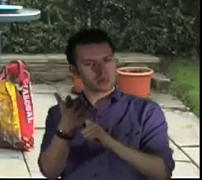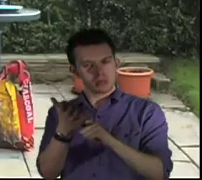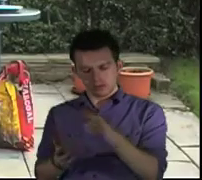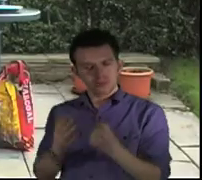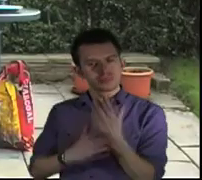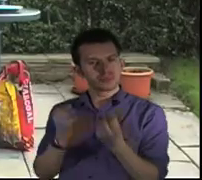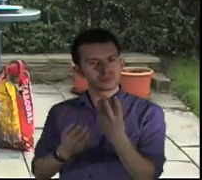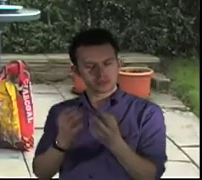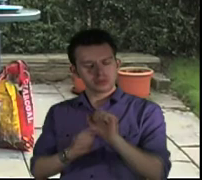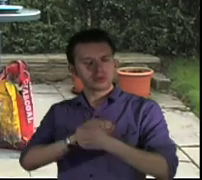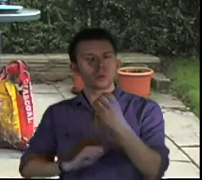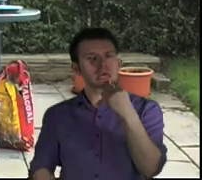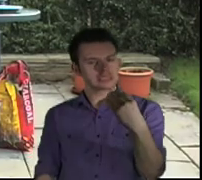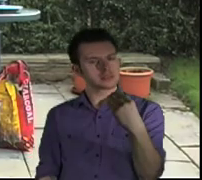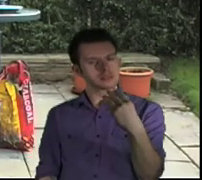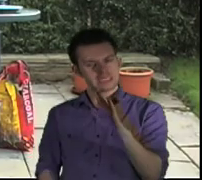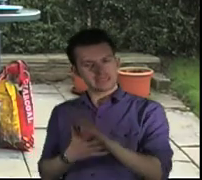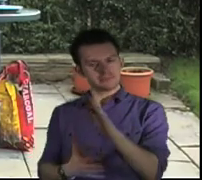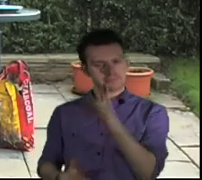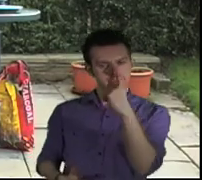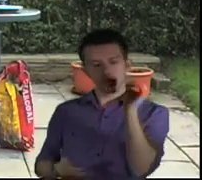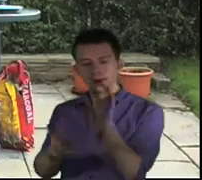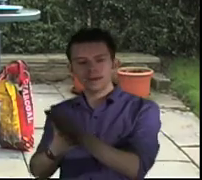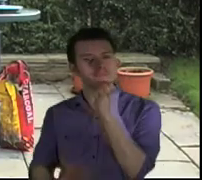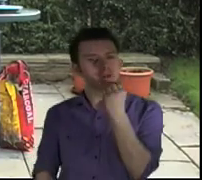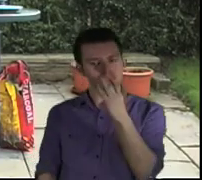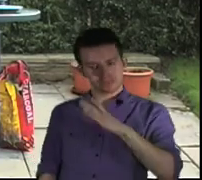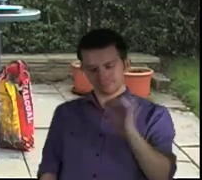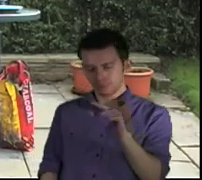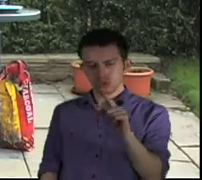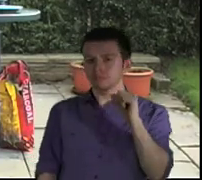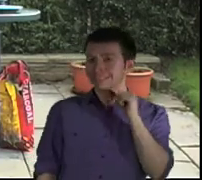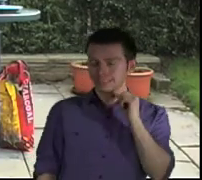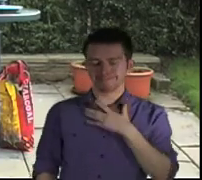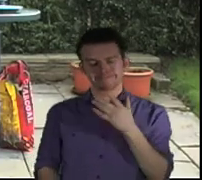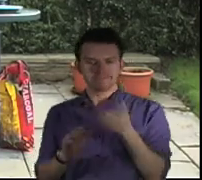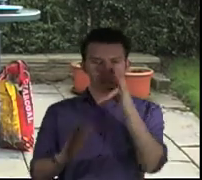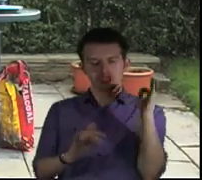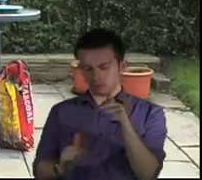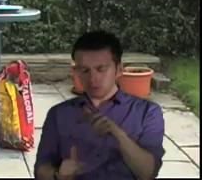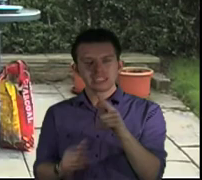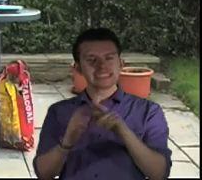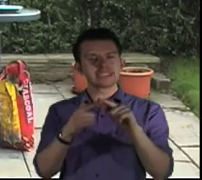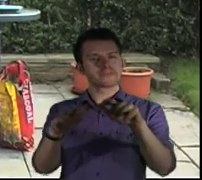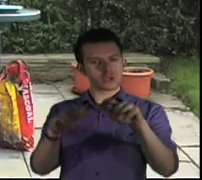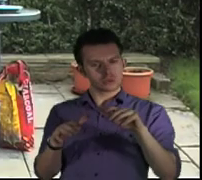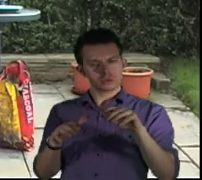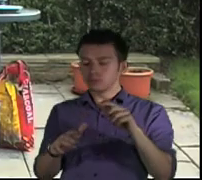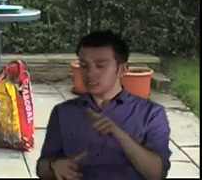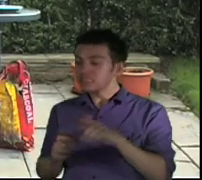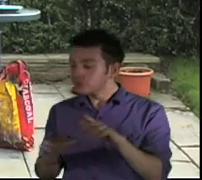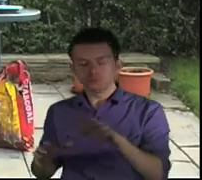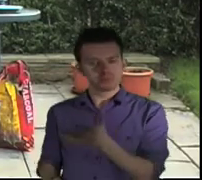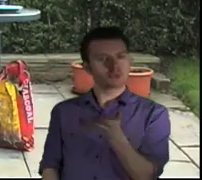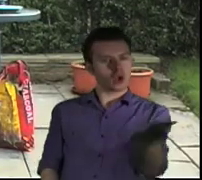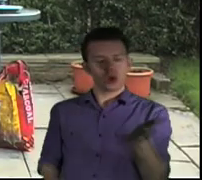Whoa, whoa! Steady on now, hold your horses. You must make sure you have a bucket of water next to your barbecue at all times, just